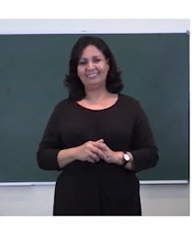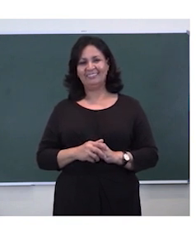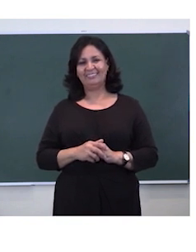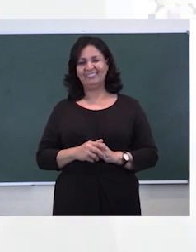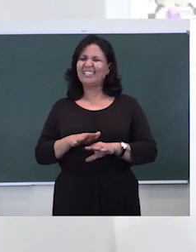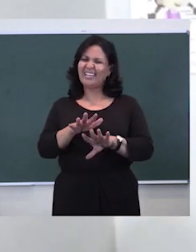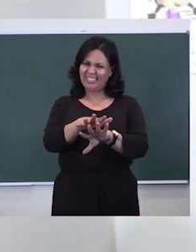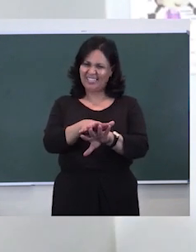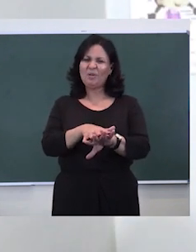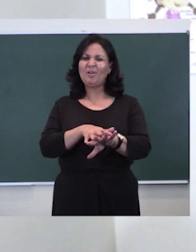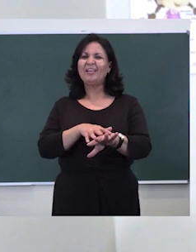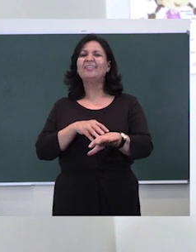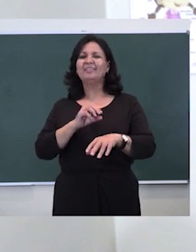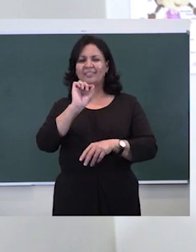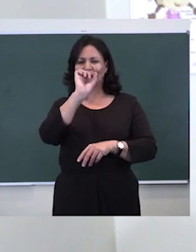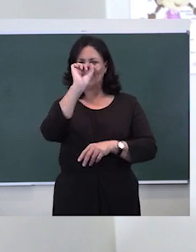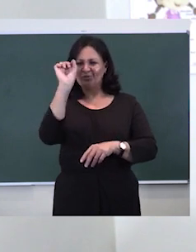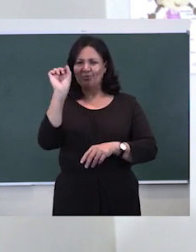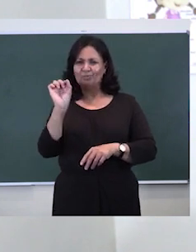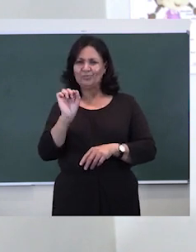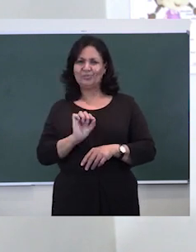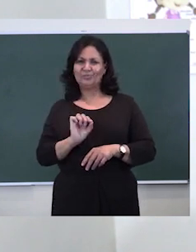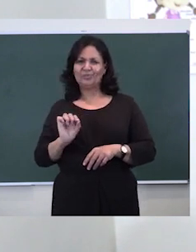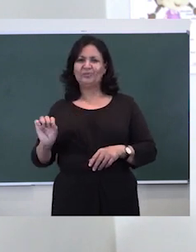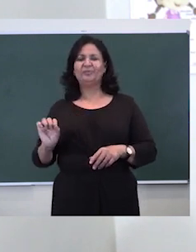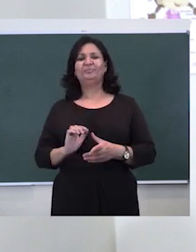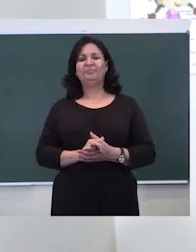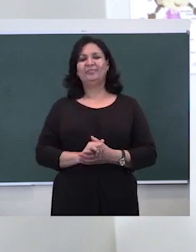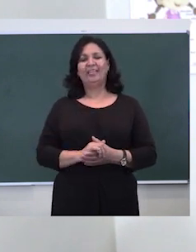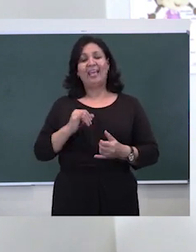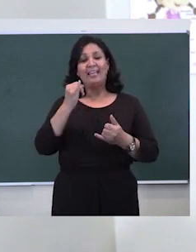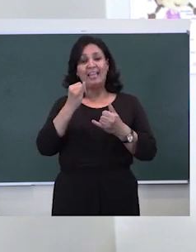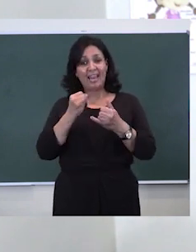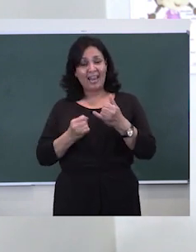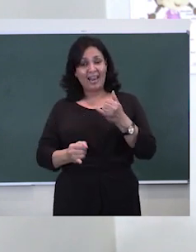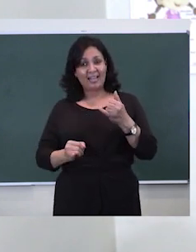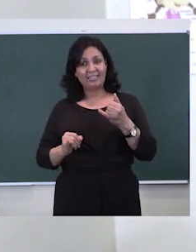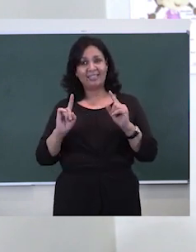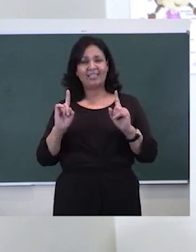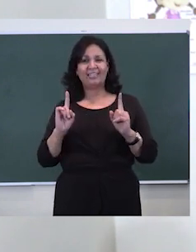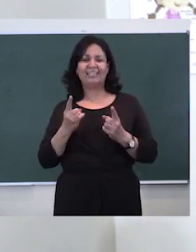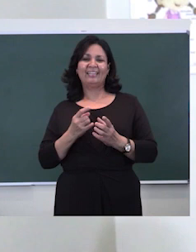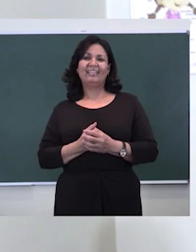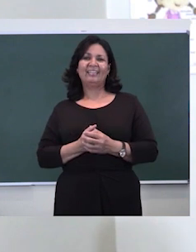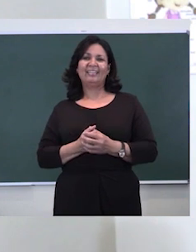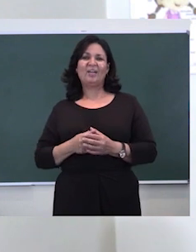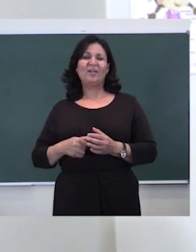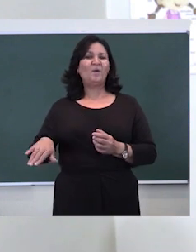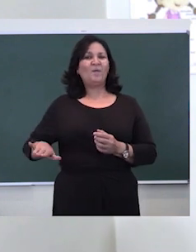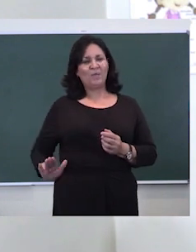Very good. And the last thing that everybody wants to do is ride their bikes.